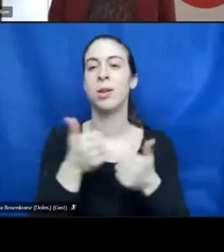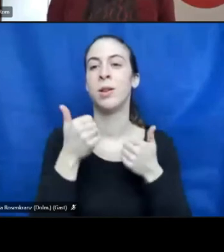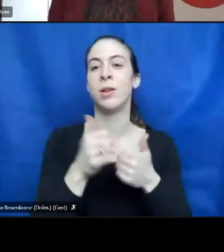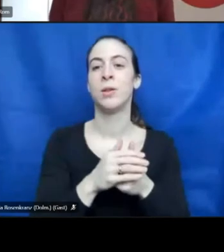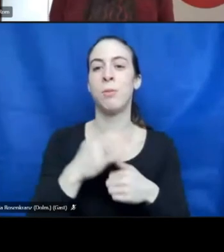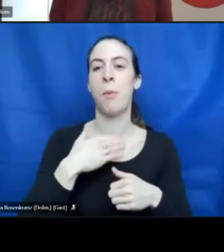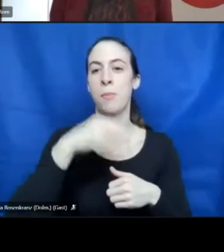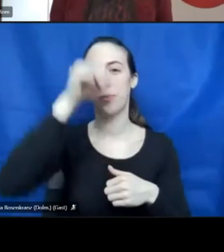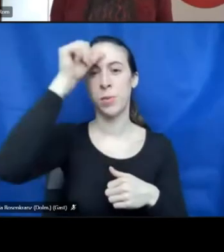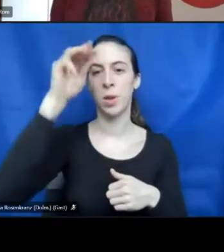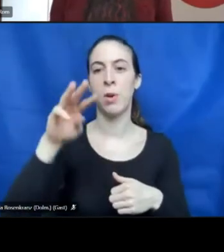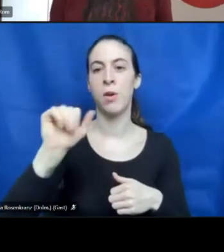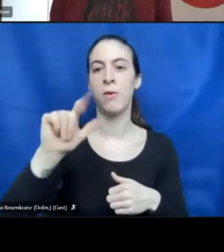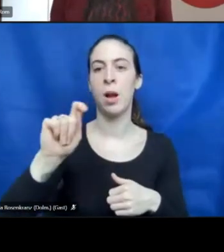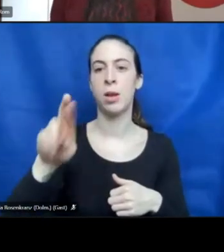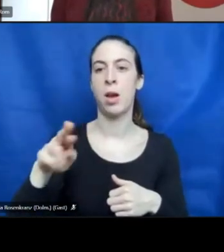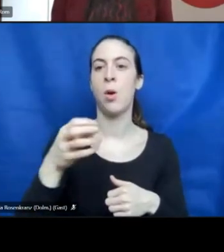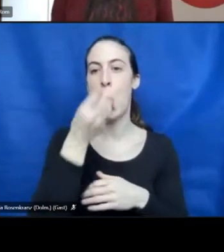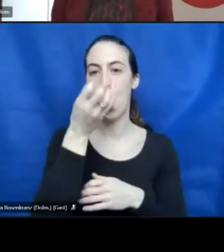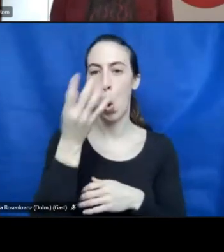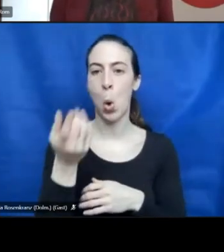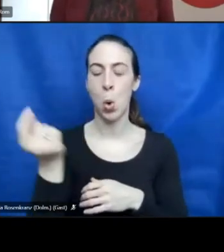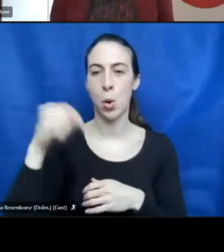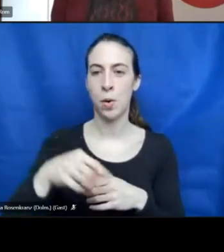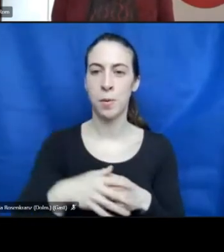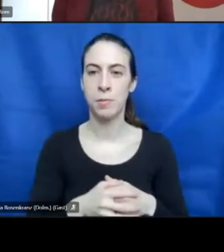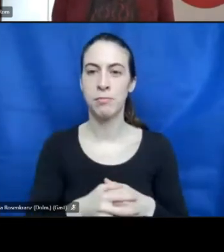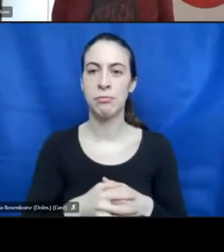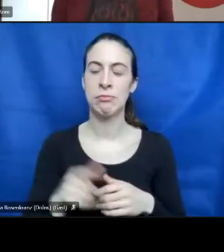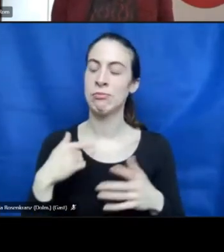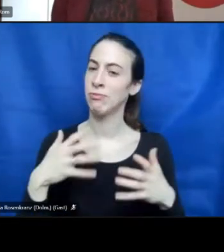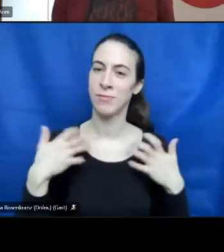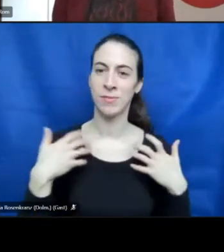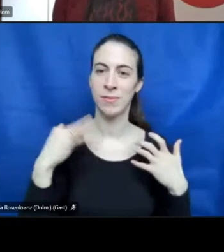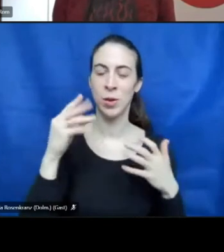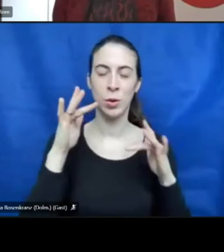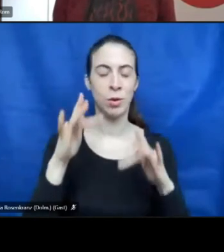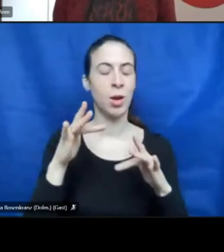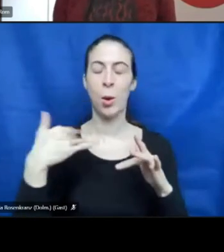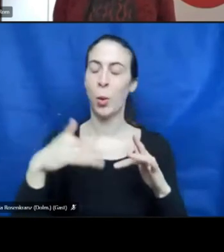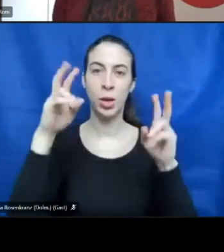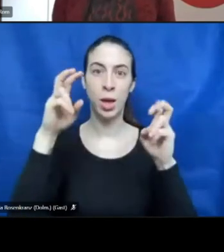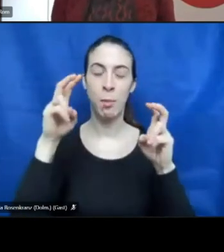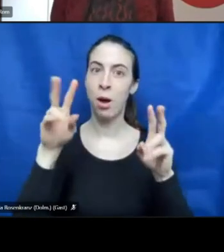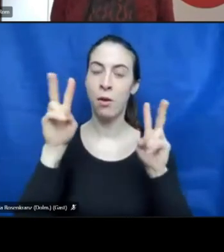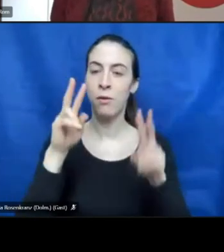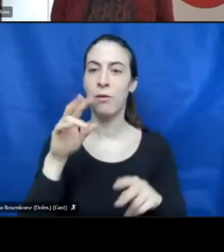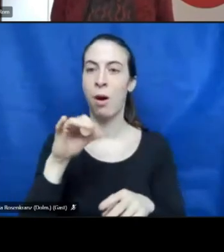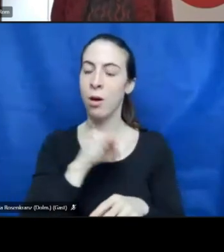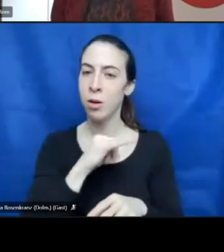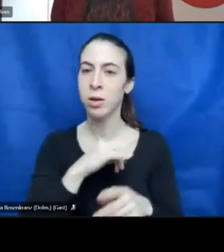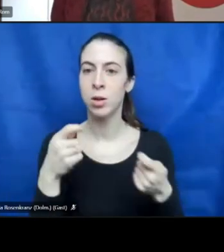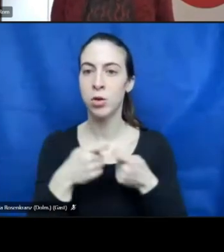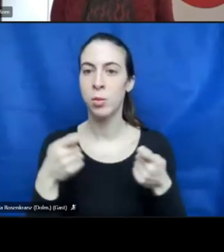Walter from Kerry Yau, Hong Kong. So actually I appreciate it so much on this topic because actually when we are